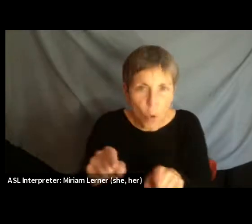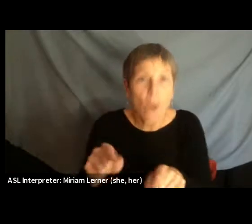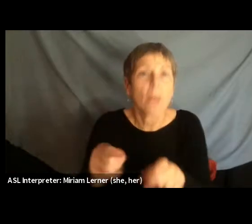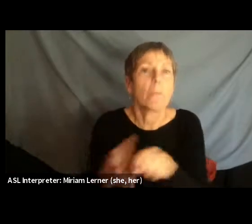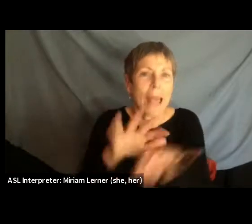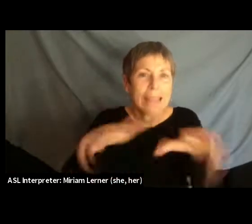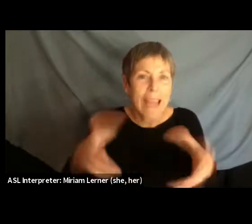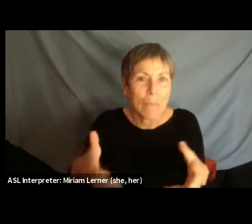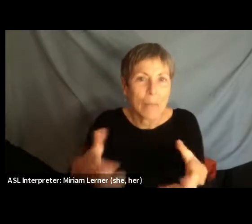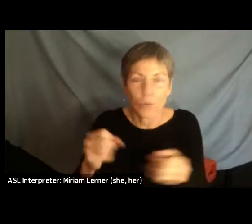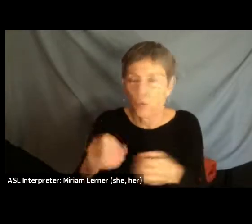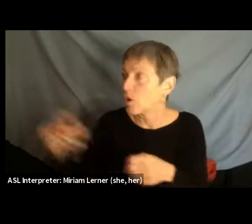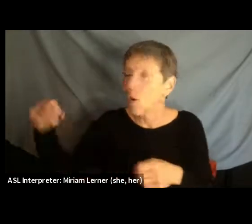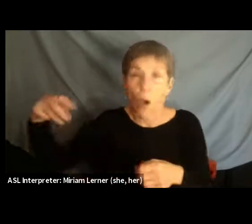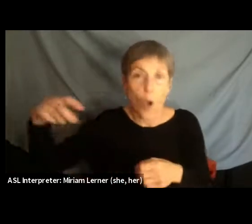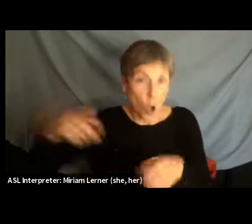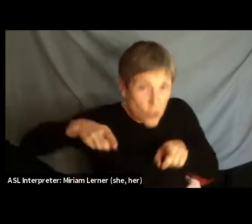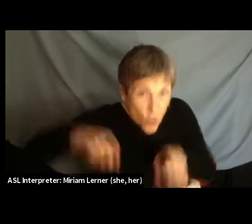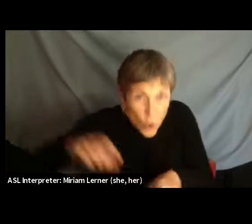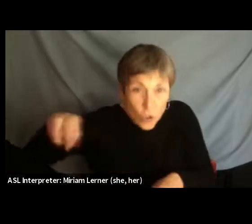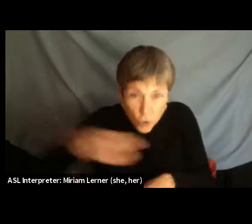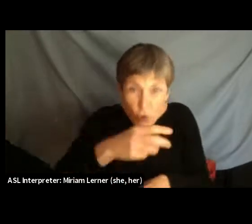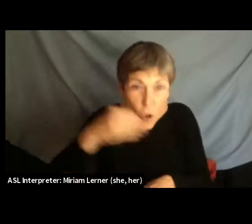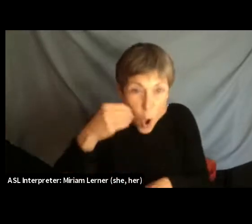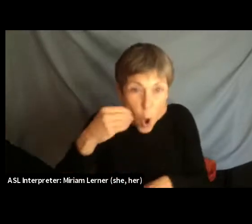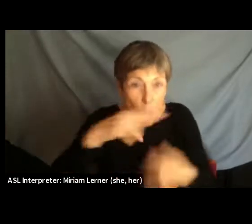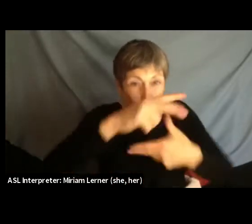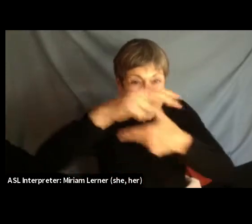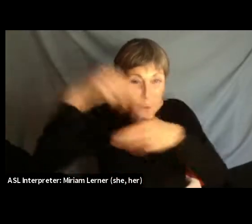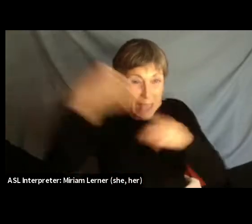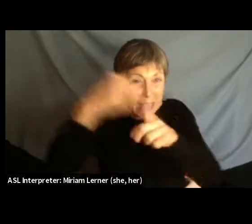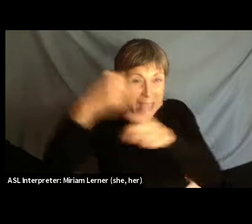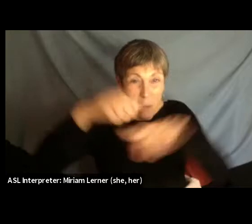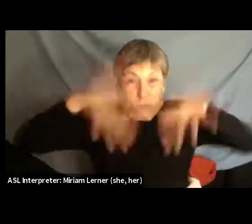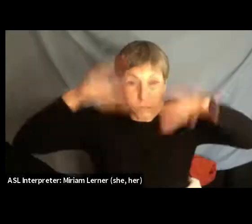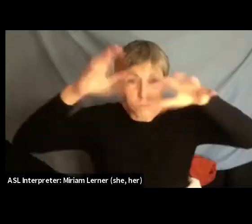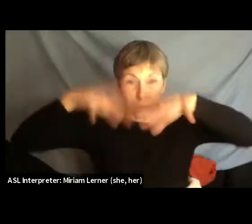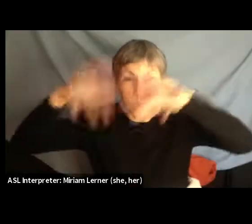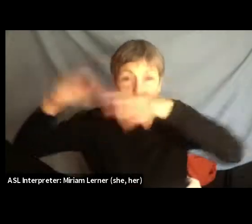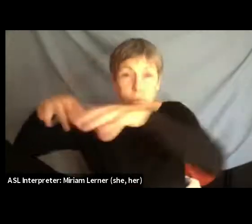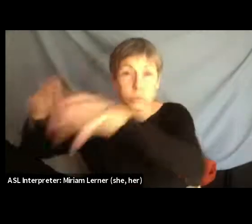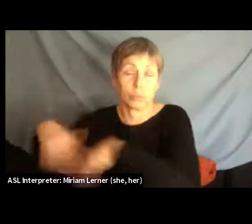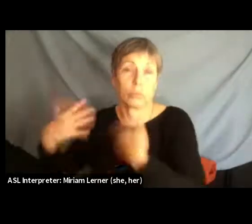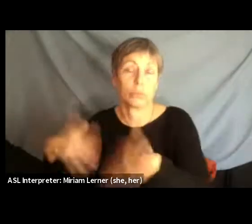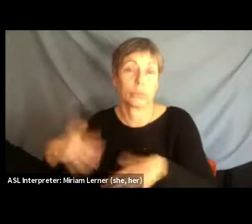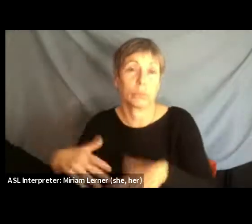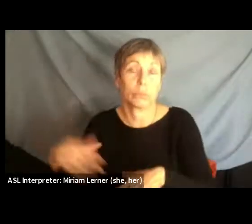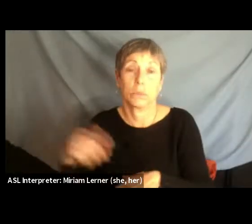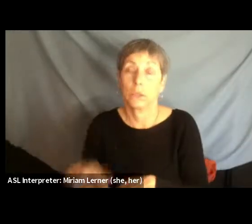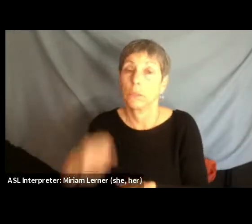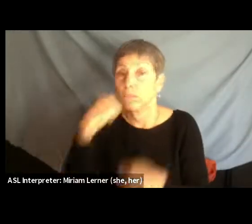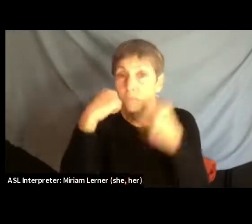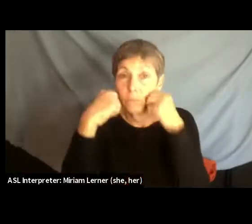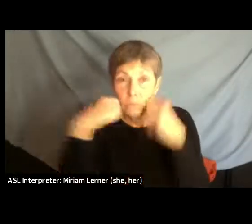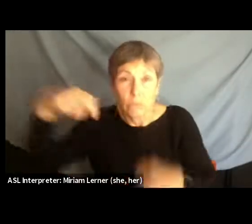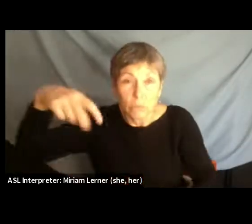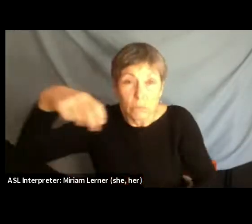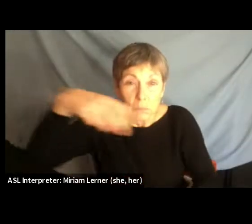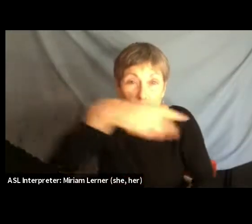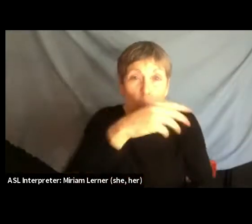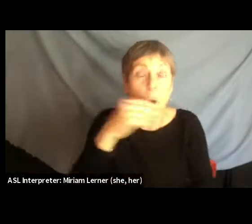stuck in a limbo there, ultimately culminated in a livelihood crisis for these people. And so